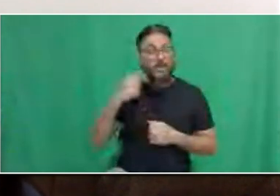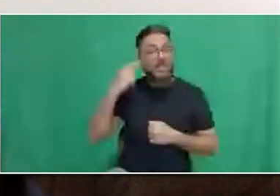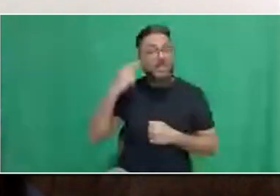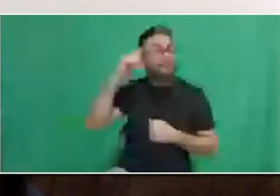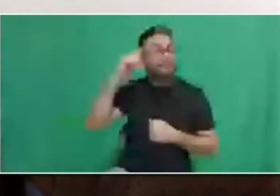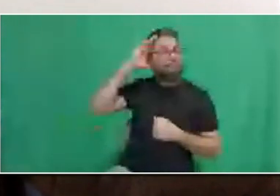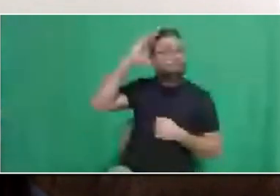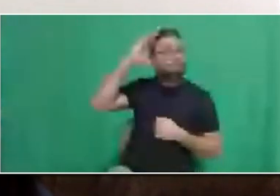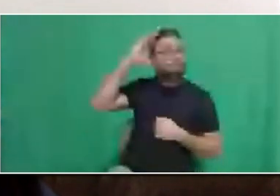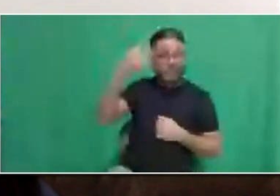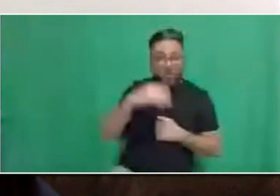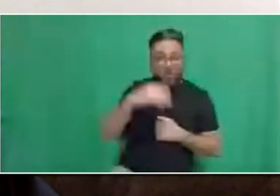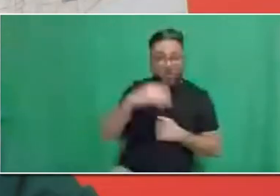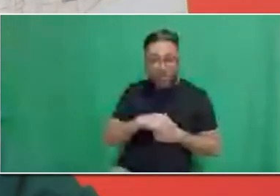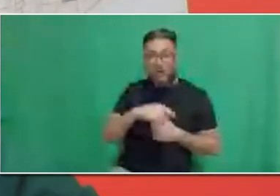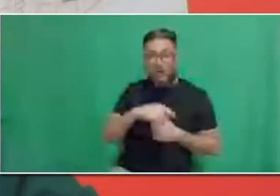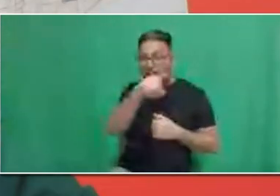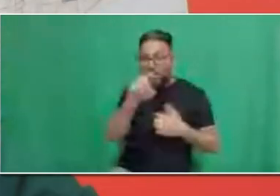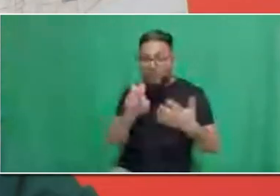my way.